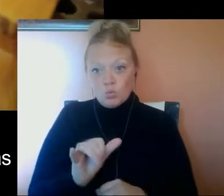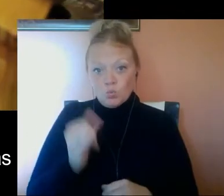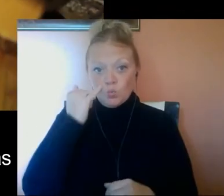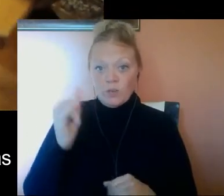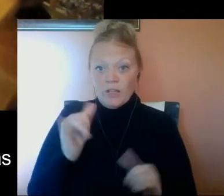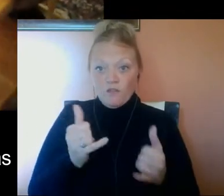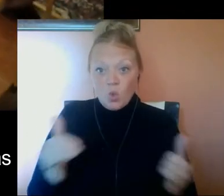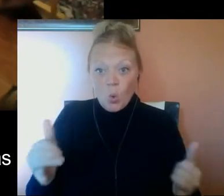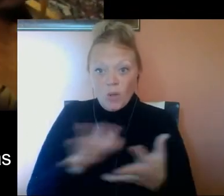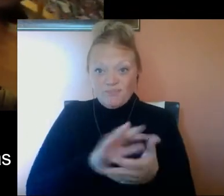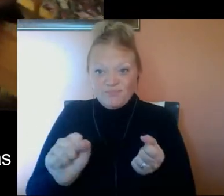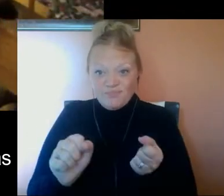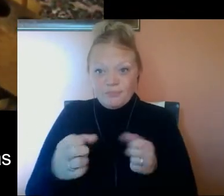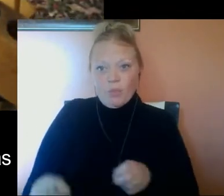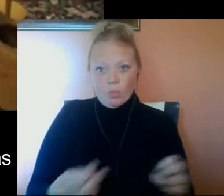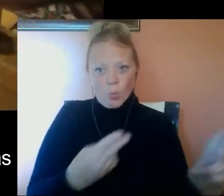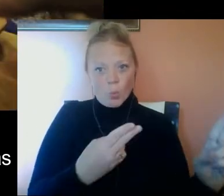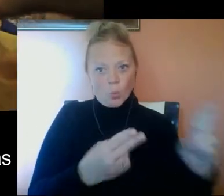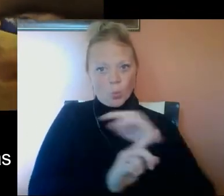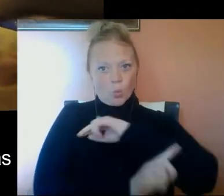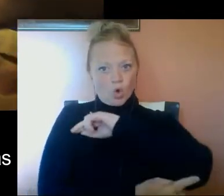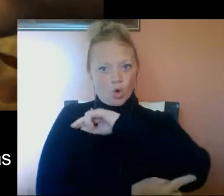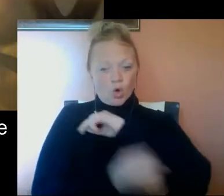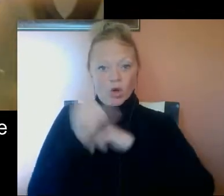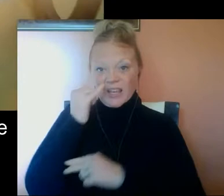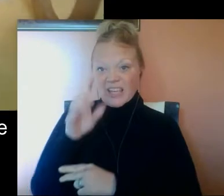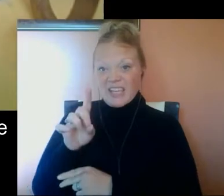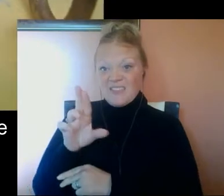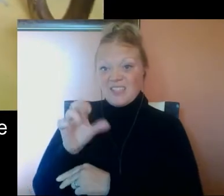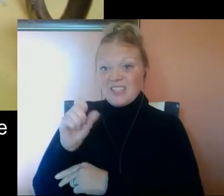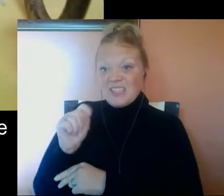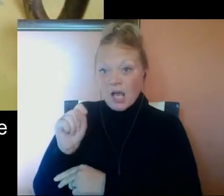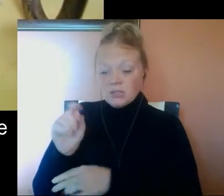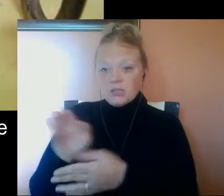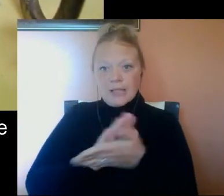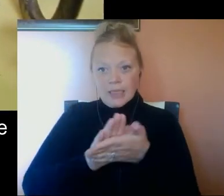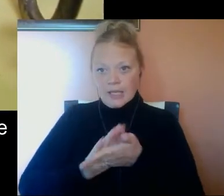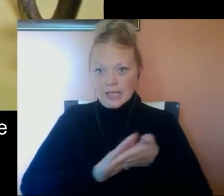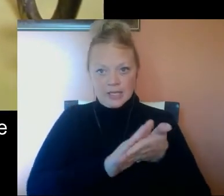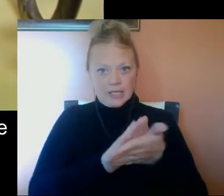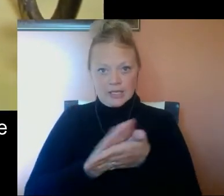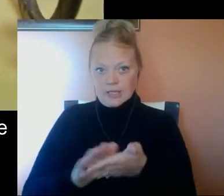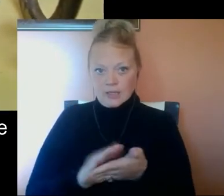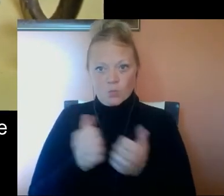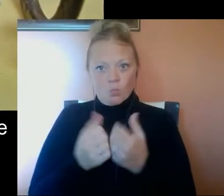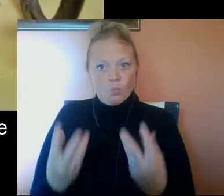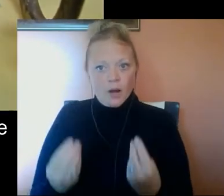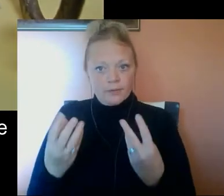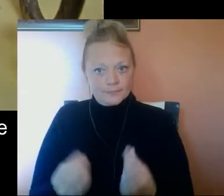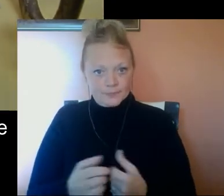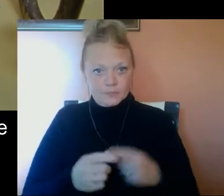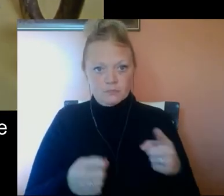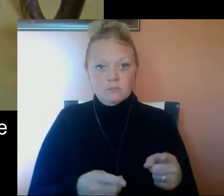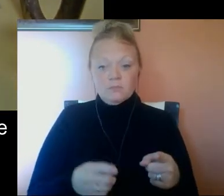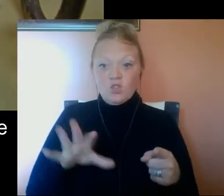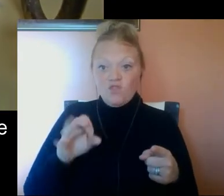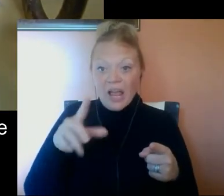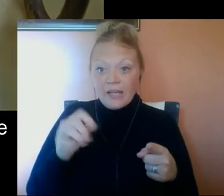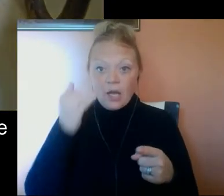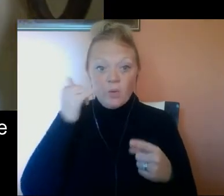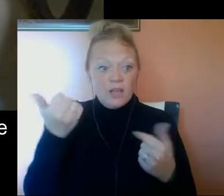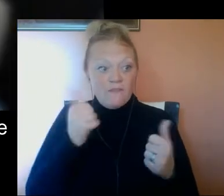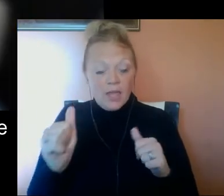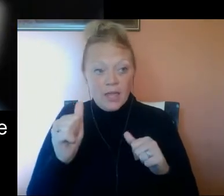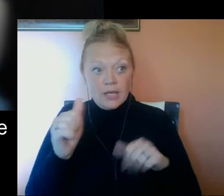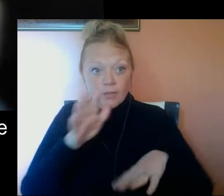If a toy is damaged, throw it away. If the toy has dust on it, clean it with a wet cloth. To find out if